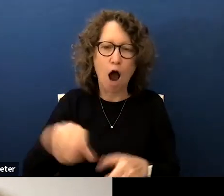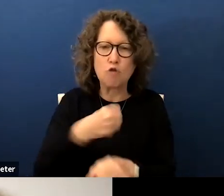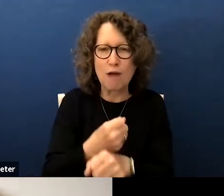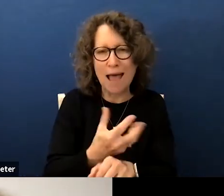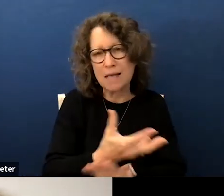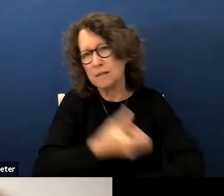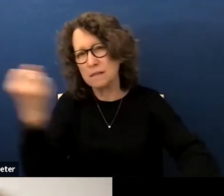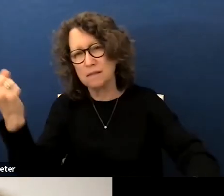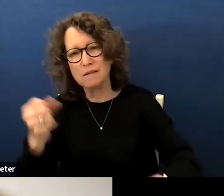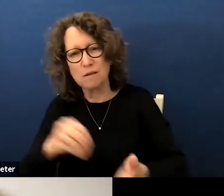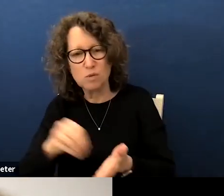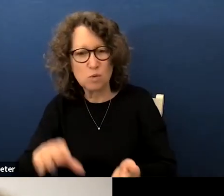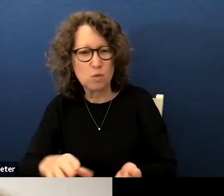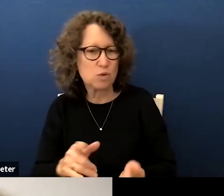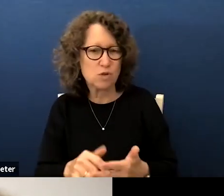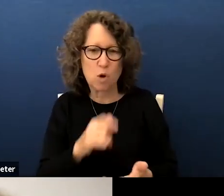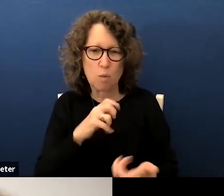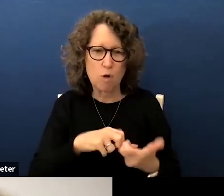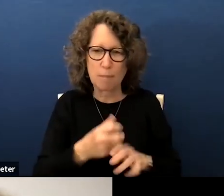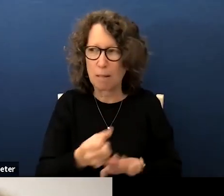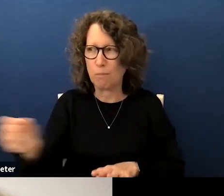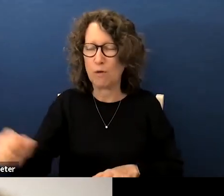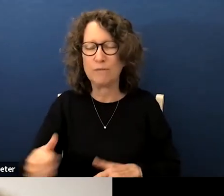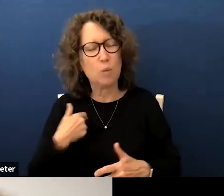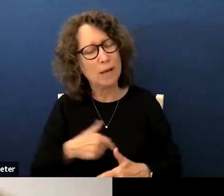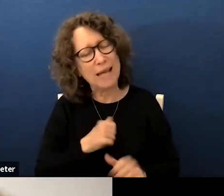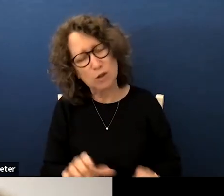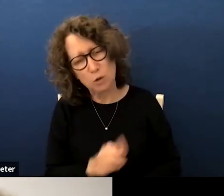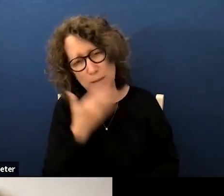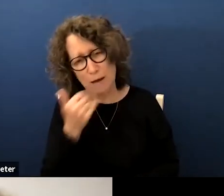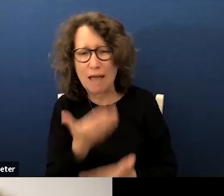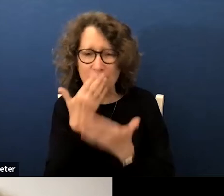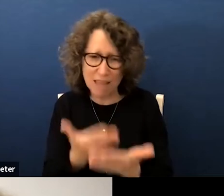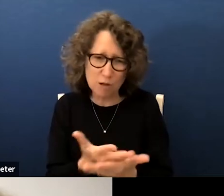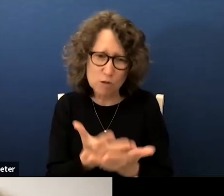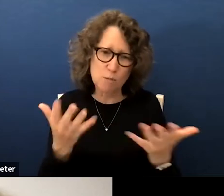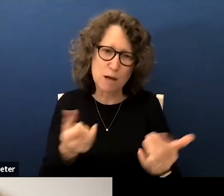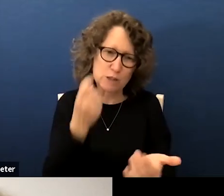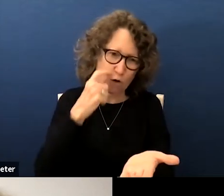and are no longer the school's problem we can do better and thank you so much for recognizing that